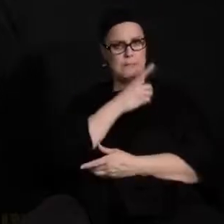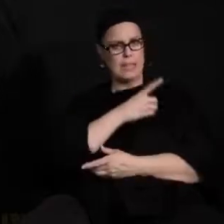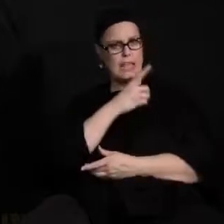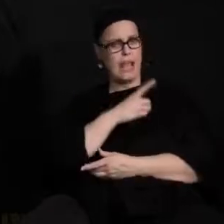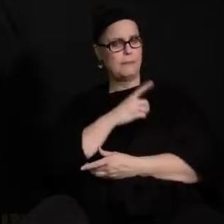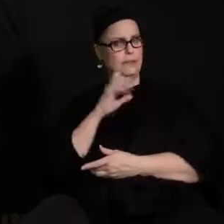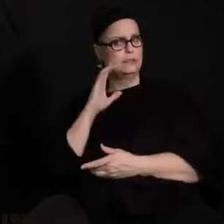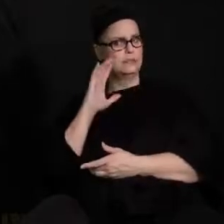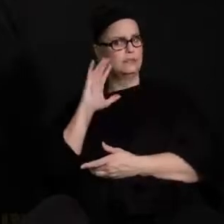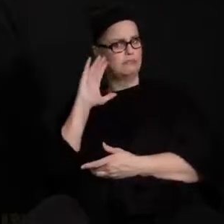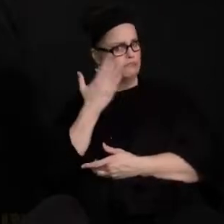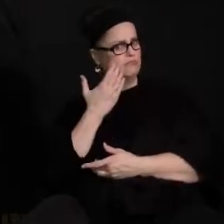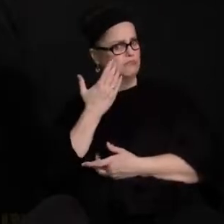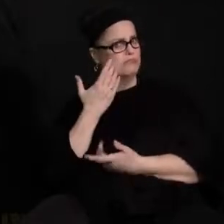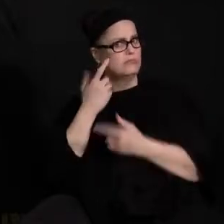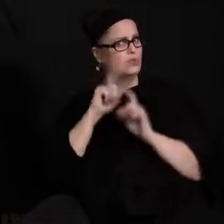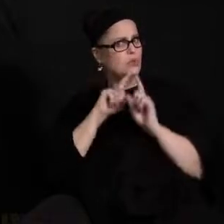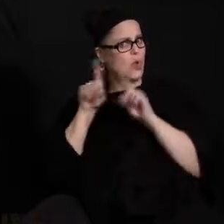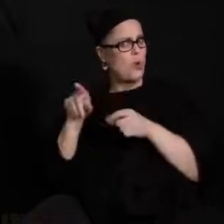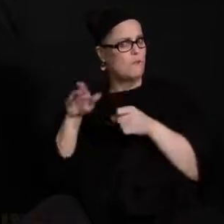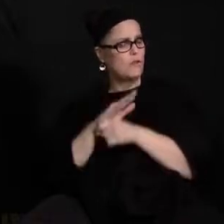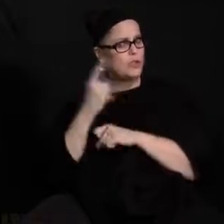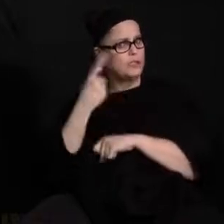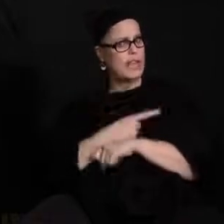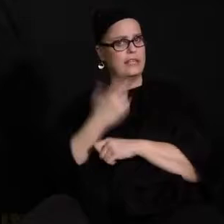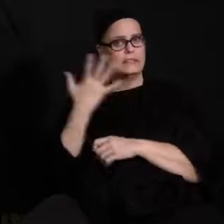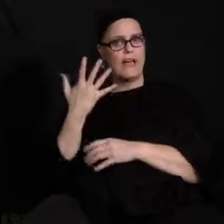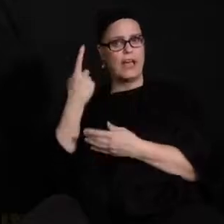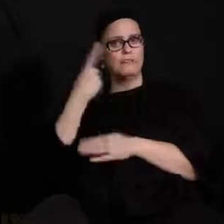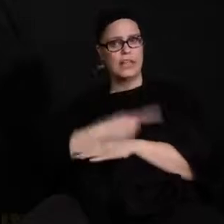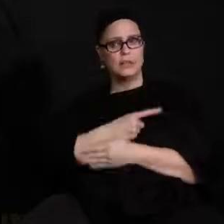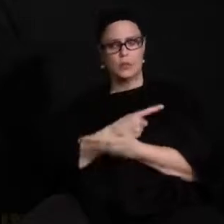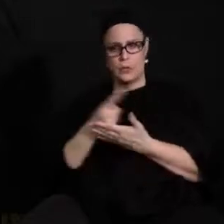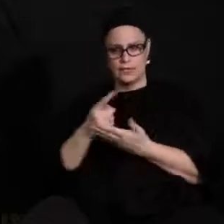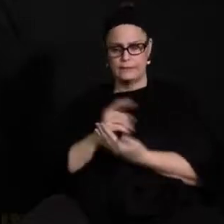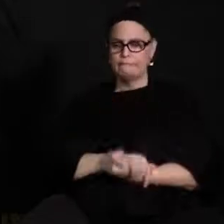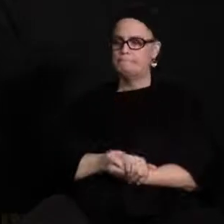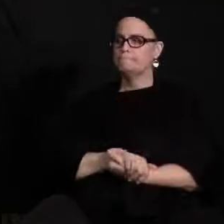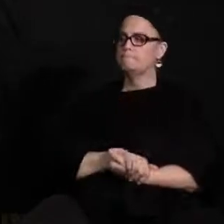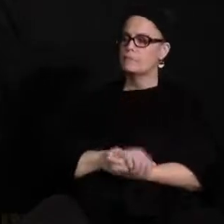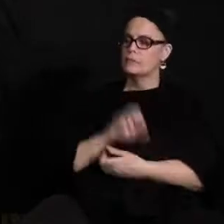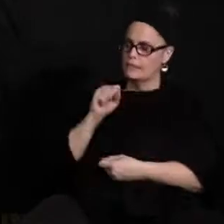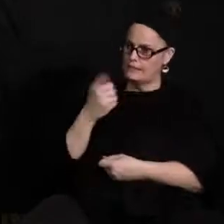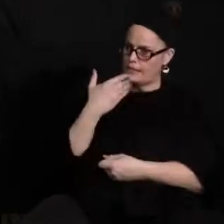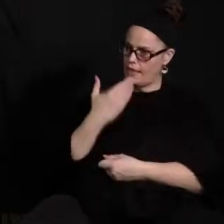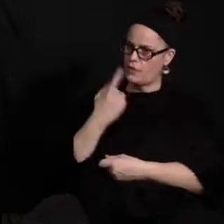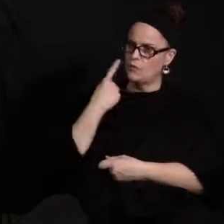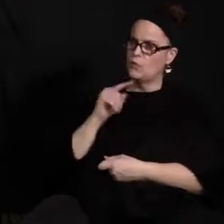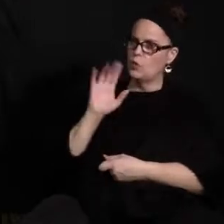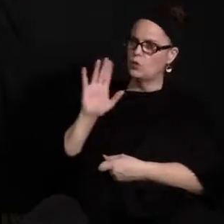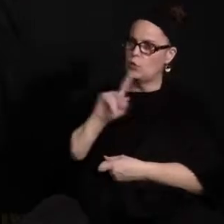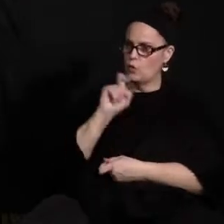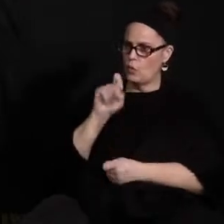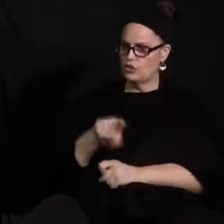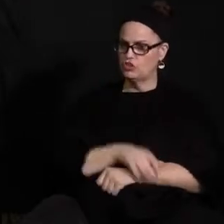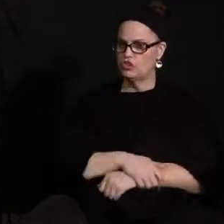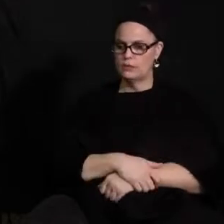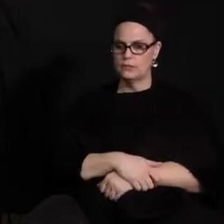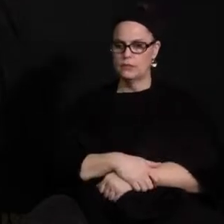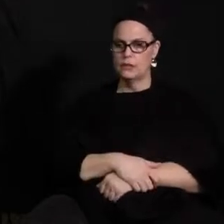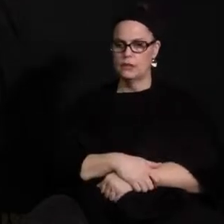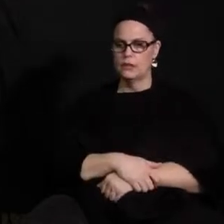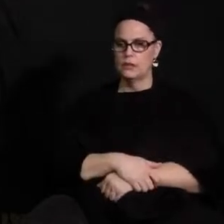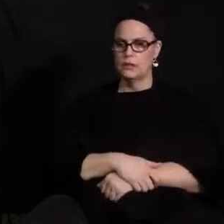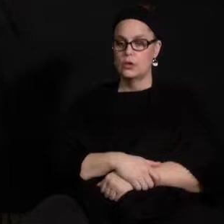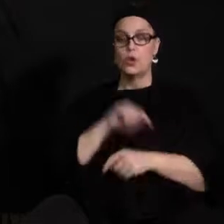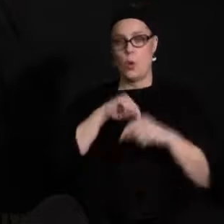secondary students to return for full days five days a week yeah mr hendrix uh thank you for the question um going